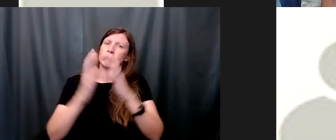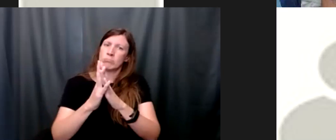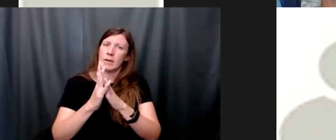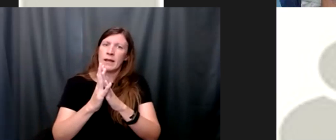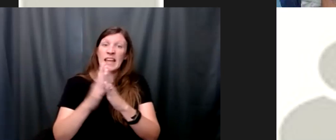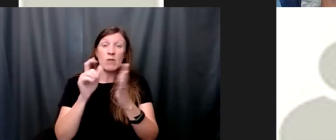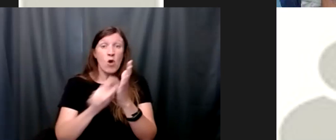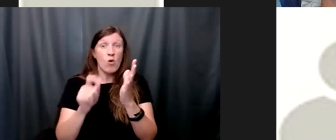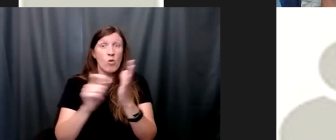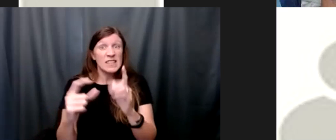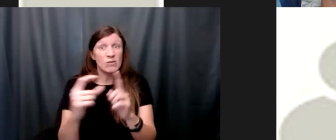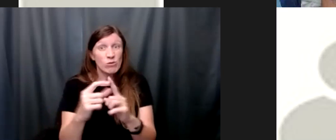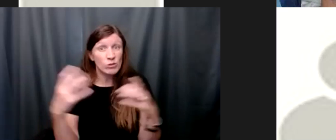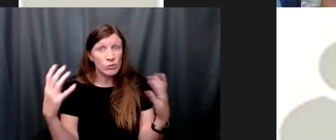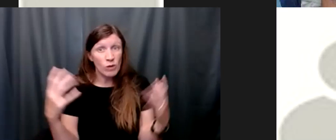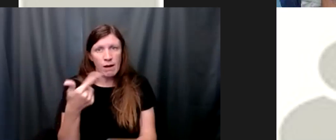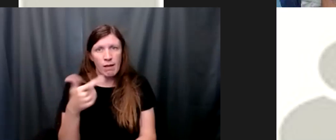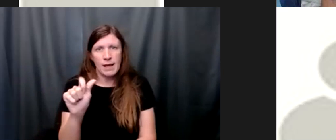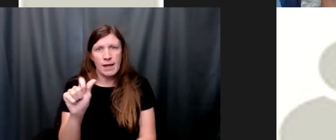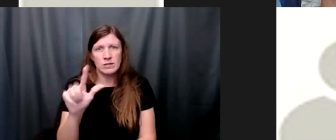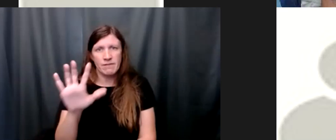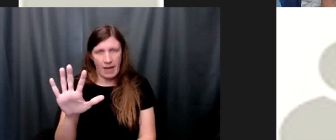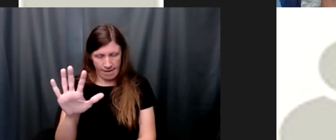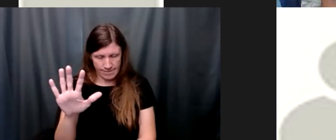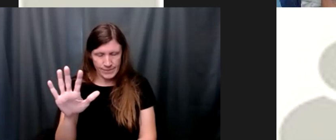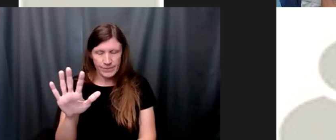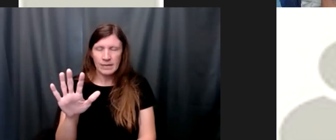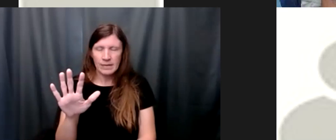life look what he writes in galatians 5 it is for freedom that christ is said